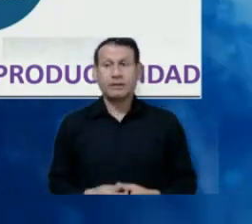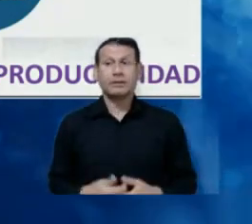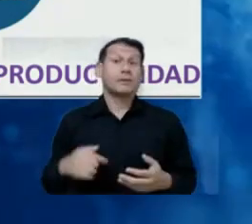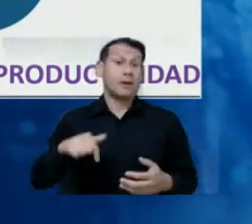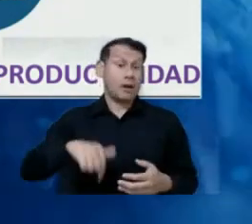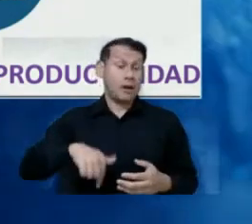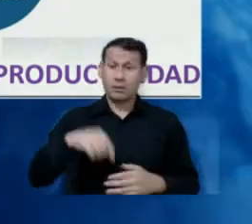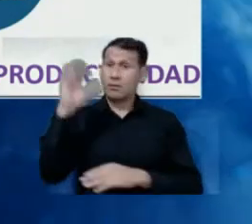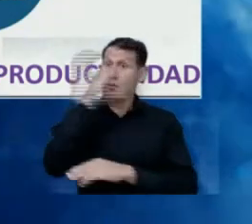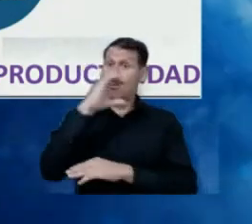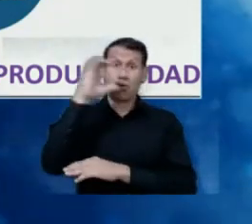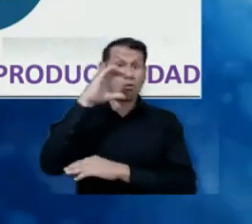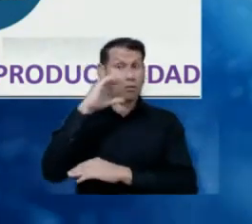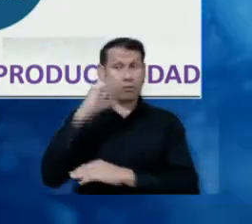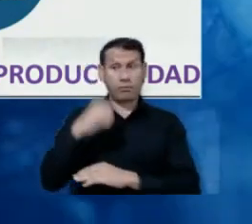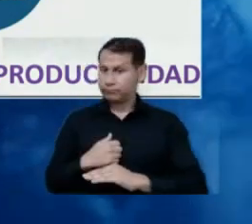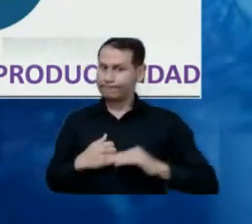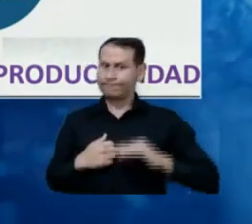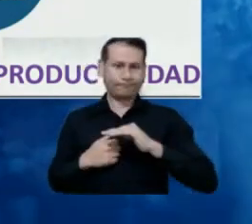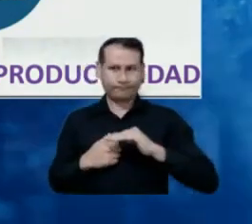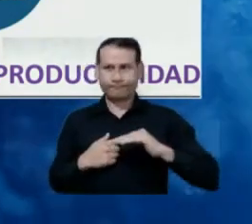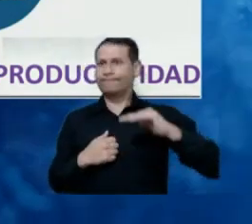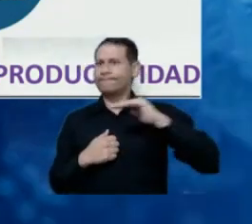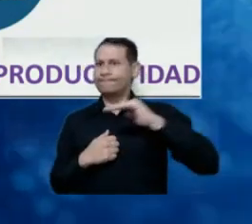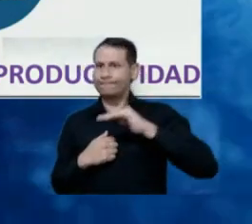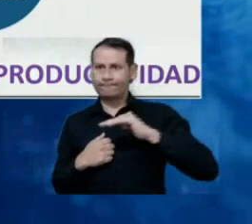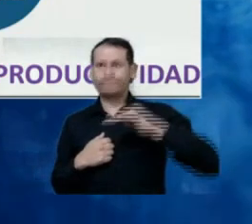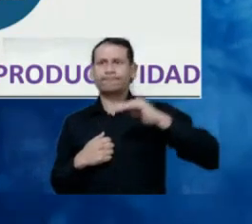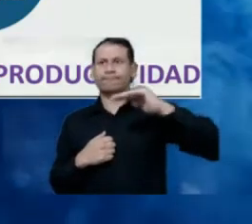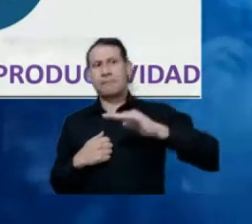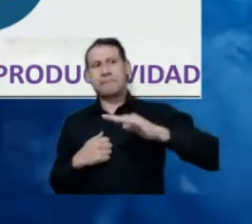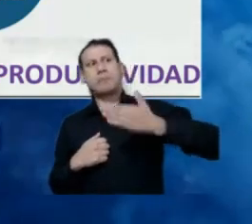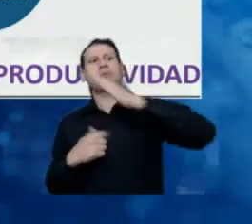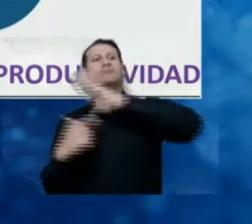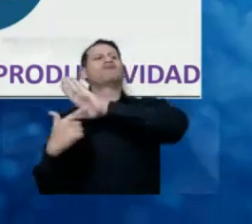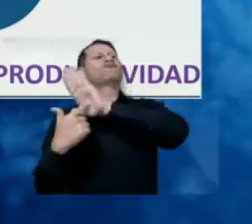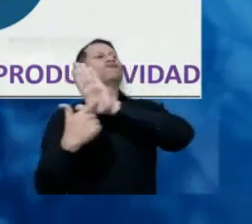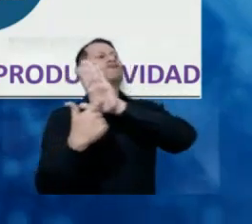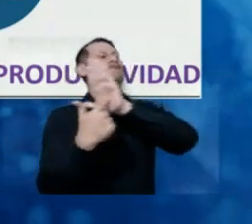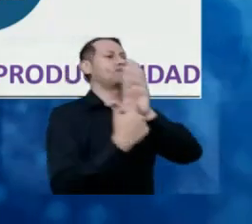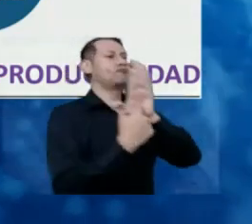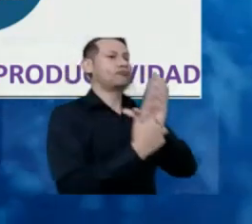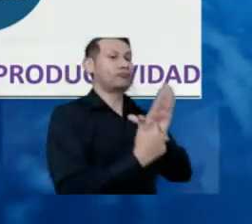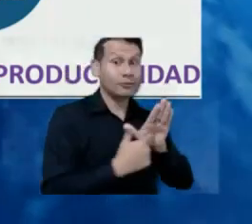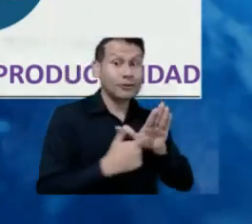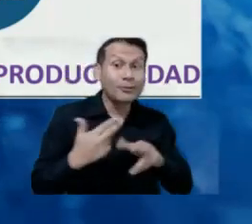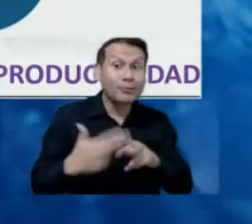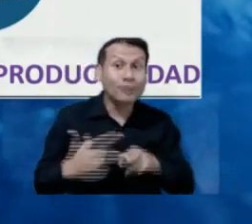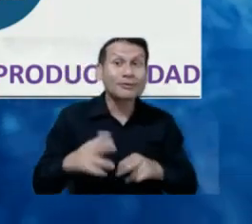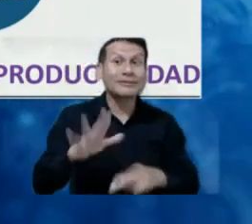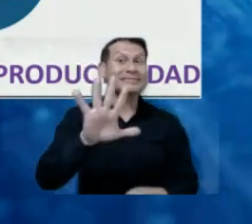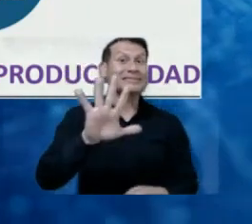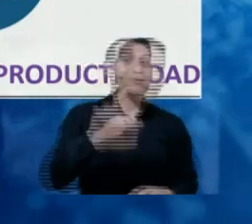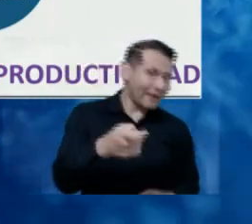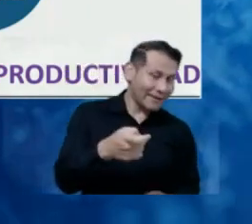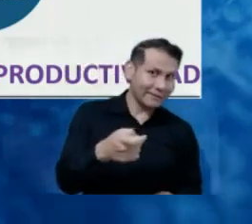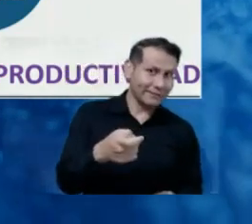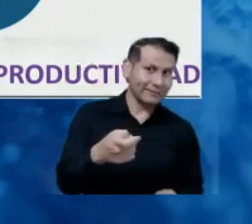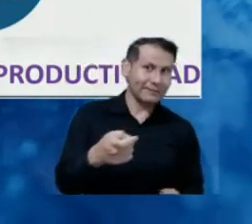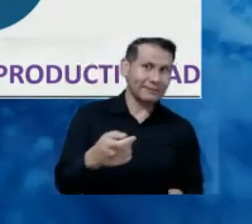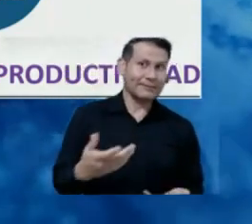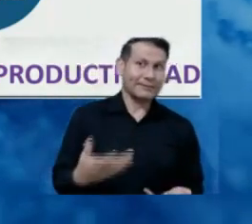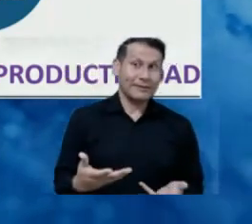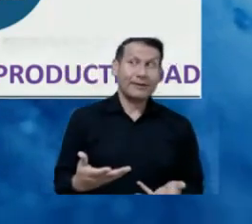heighten the bar. And Colombia has a wonderful opportunity to become a star, a protagonist in 5G.